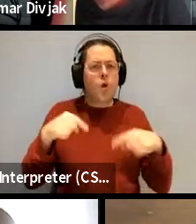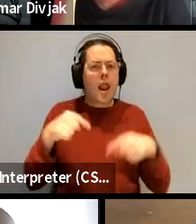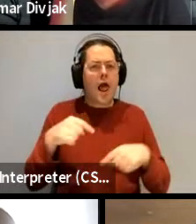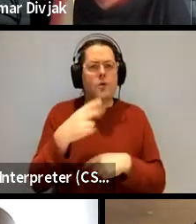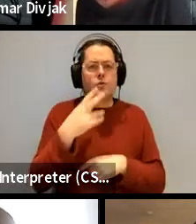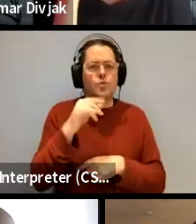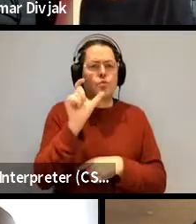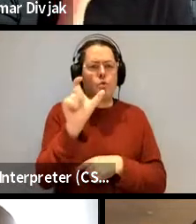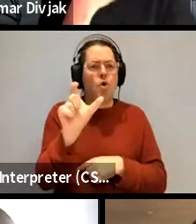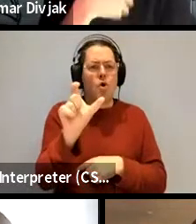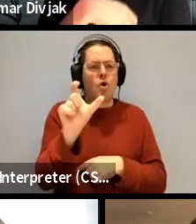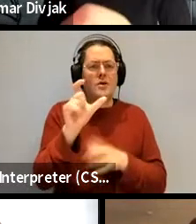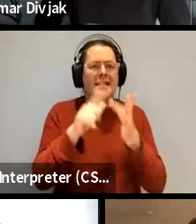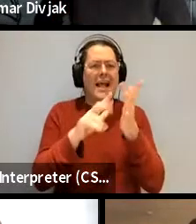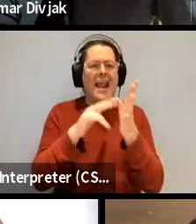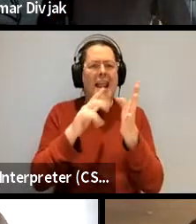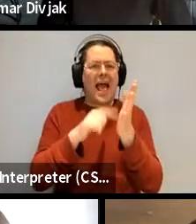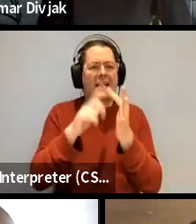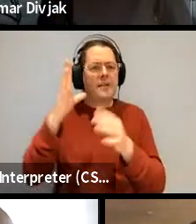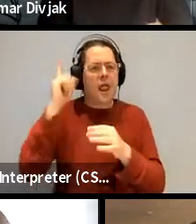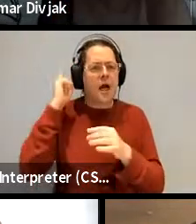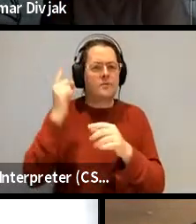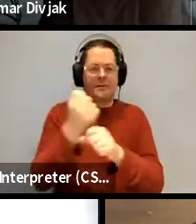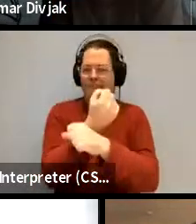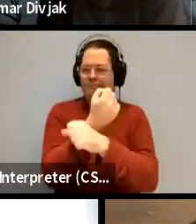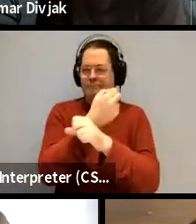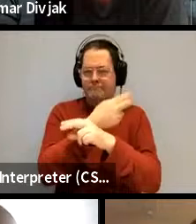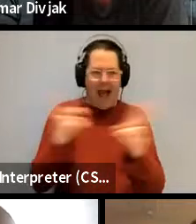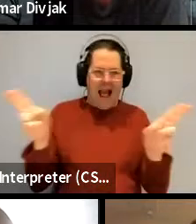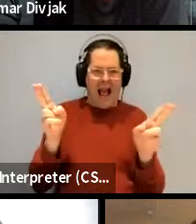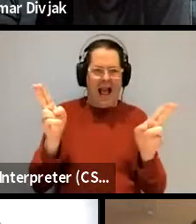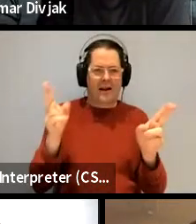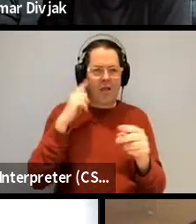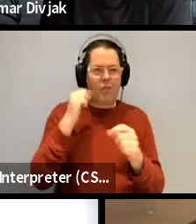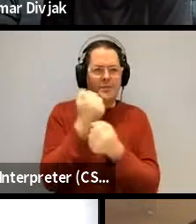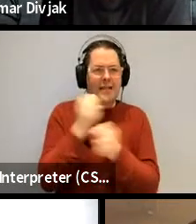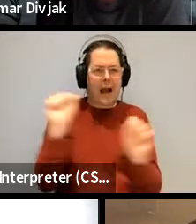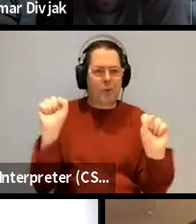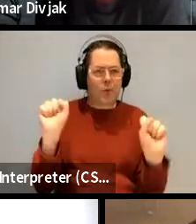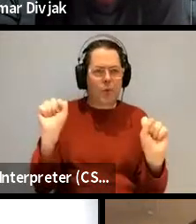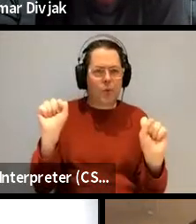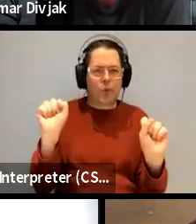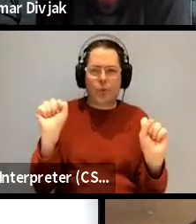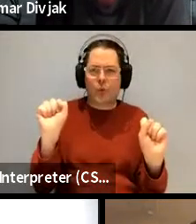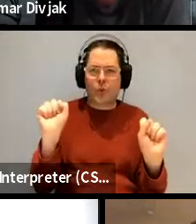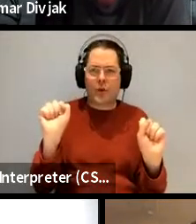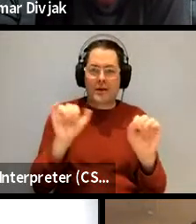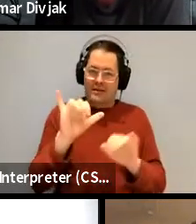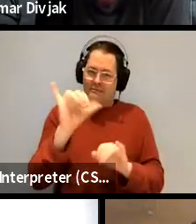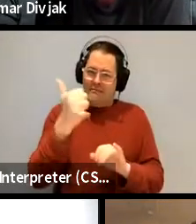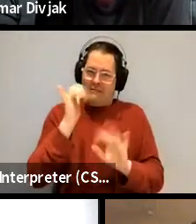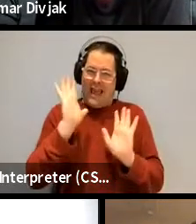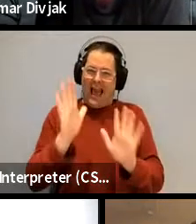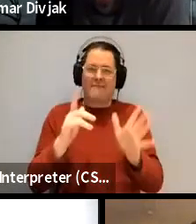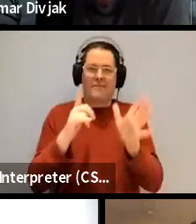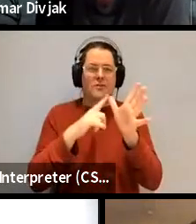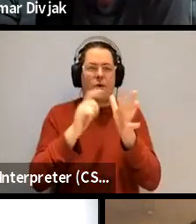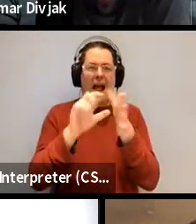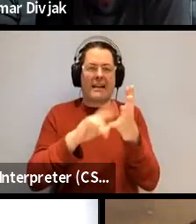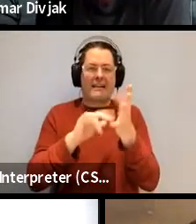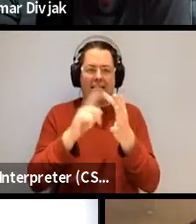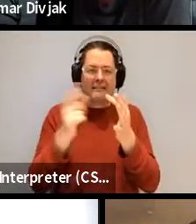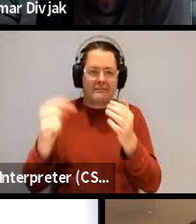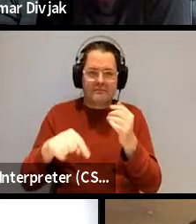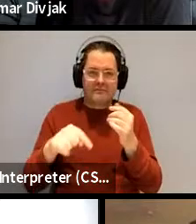on you know after last week i think it's really interesting maybe we'll have to get evan for for birmingham